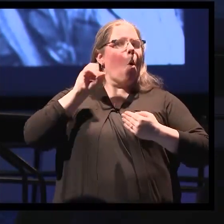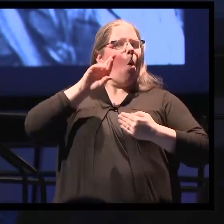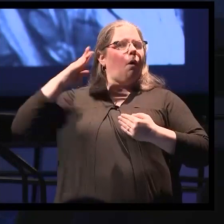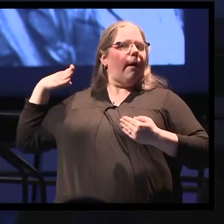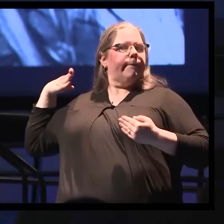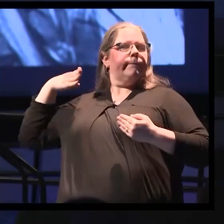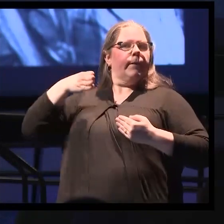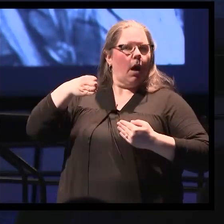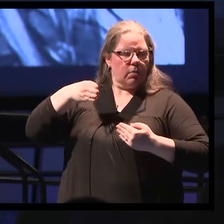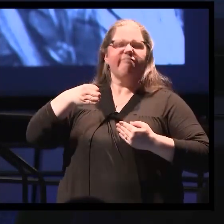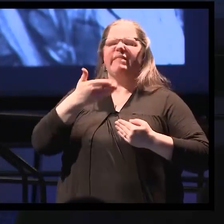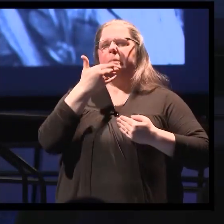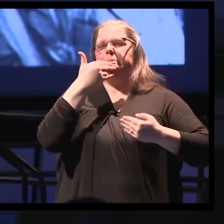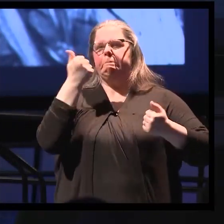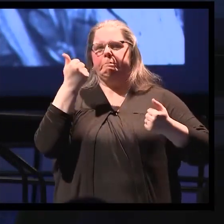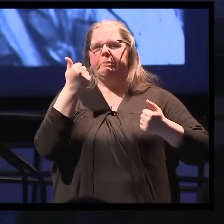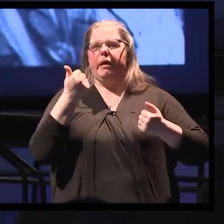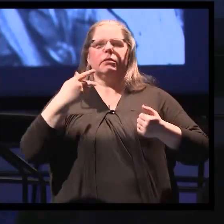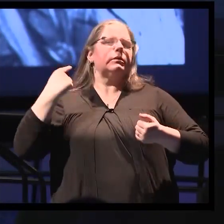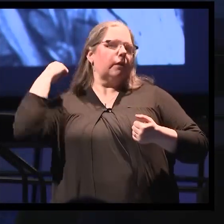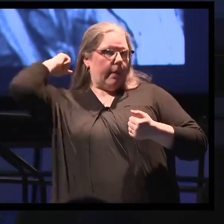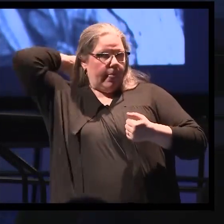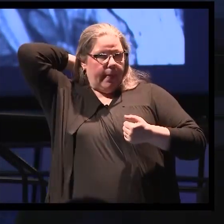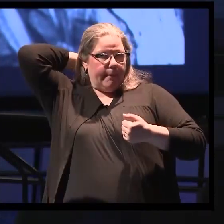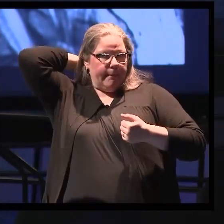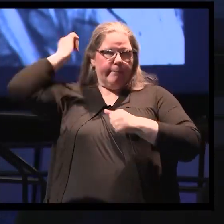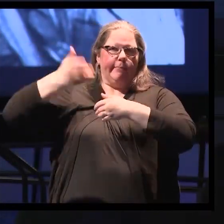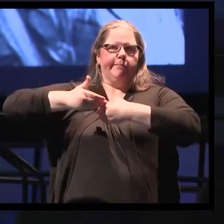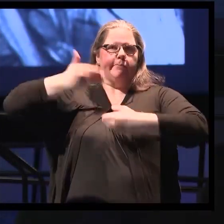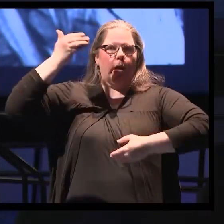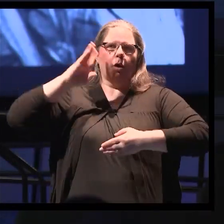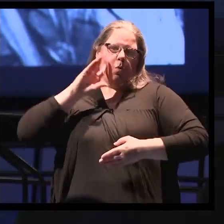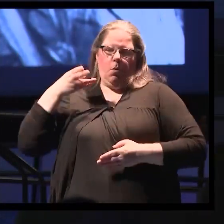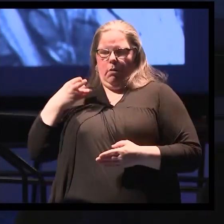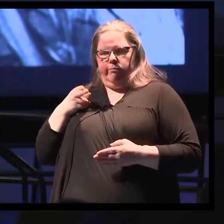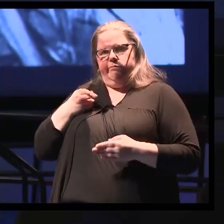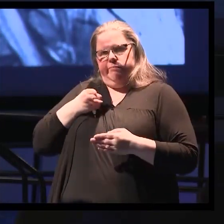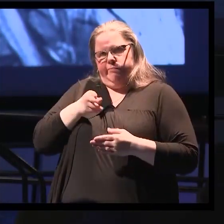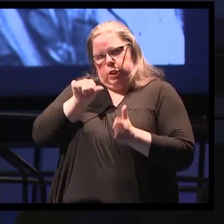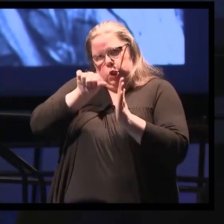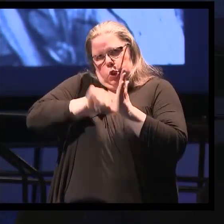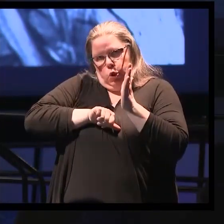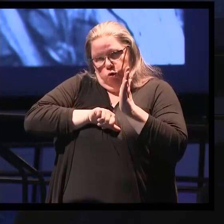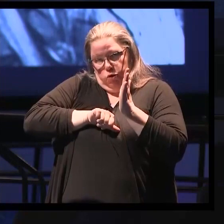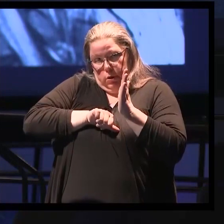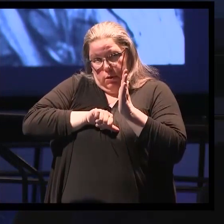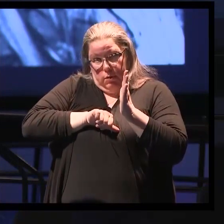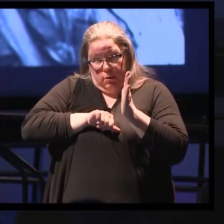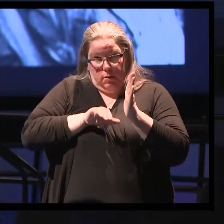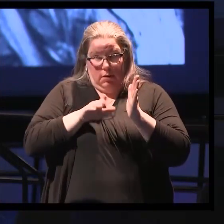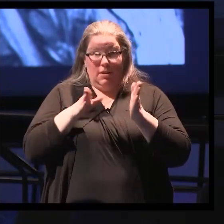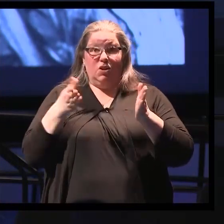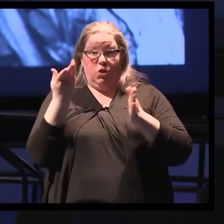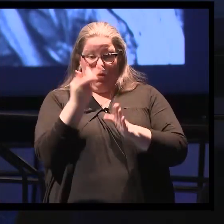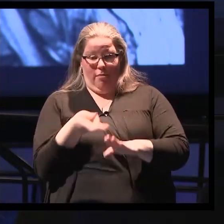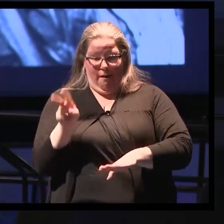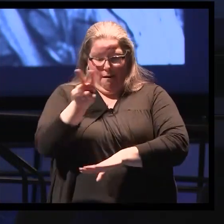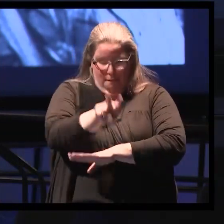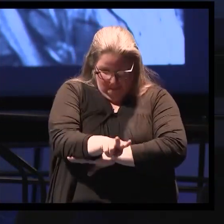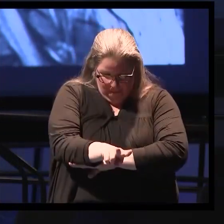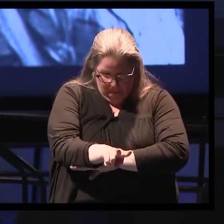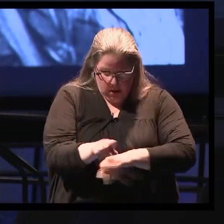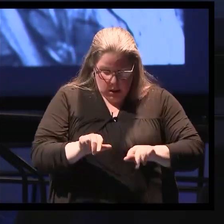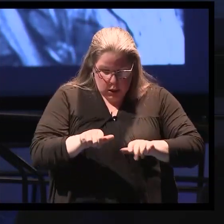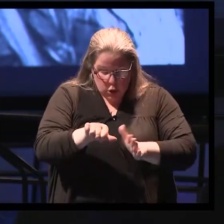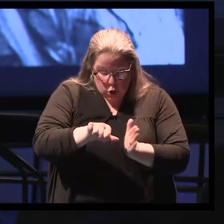back and to remove the bone, that's called the lamina, and the ligaments that are pushing on the spinal cord. And you can see on the image on the